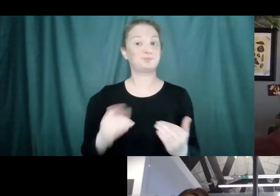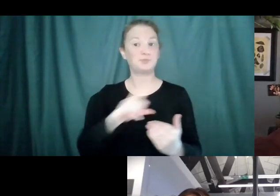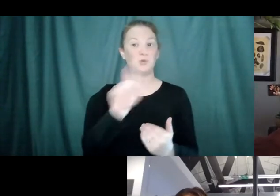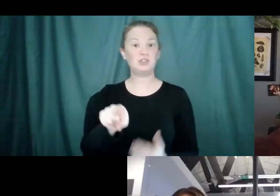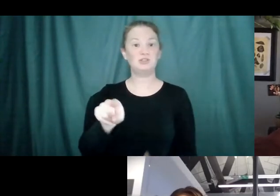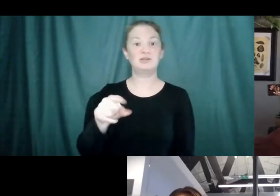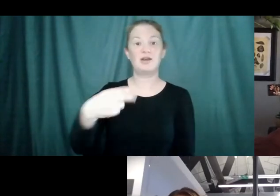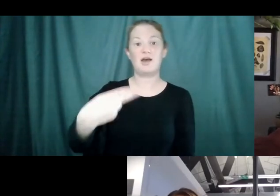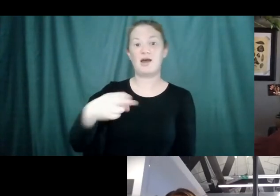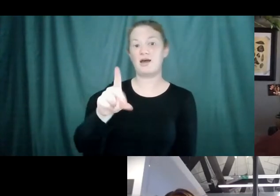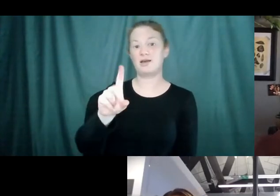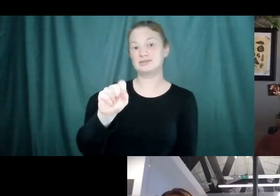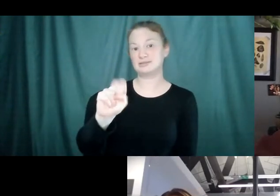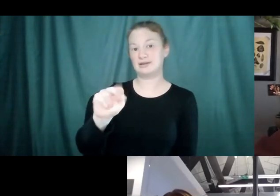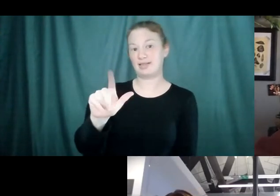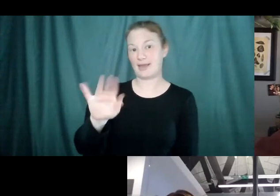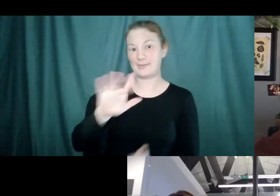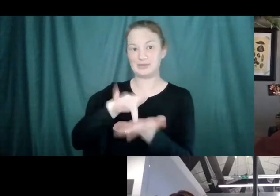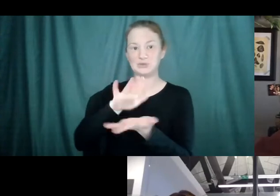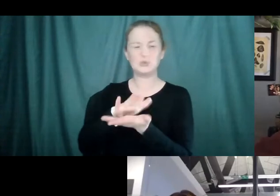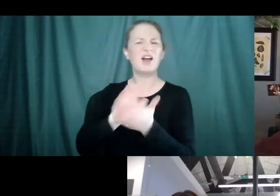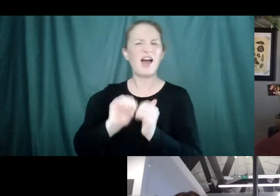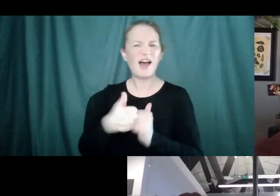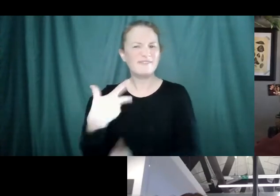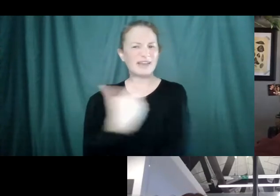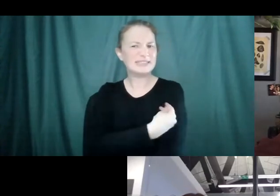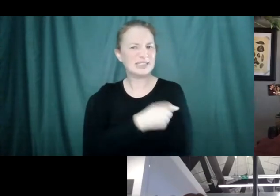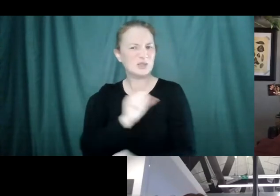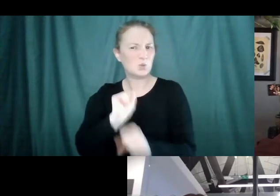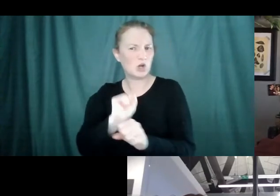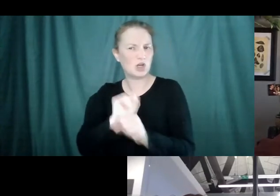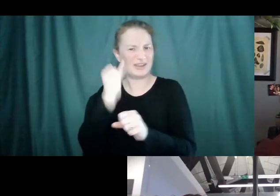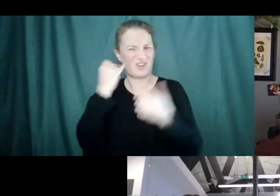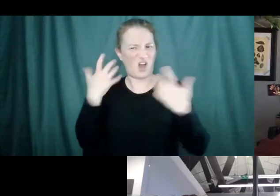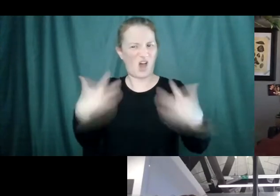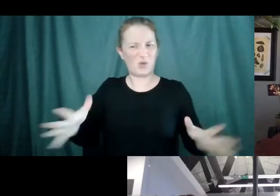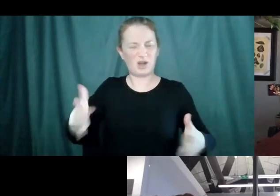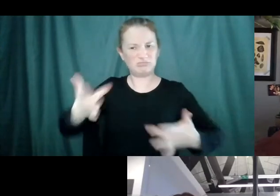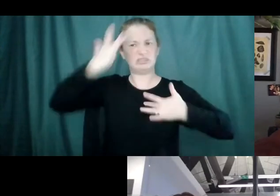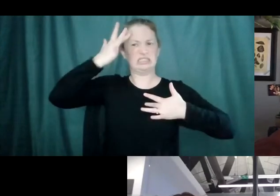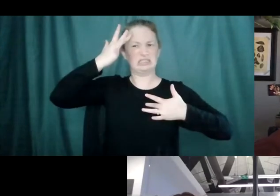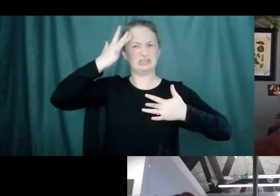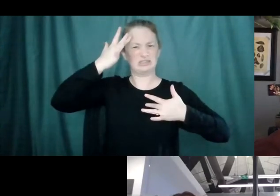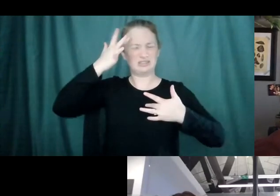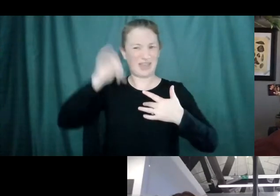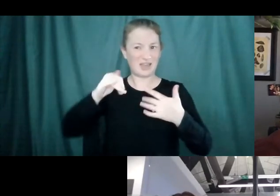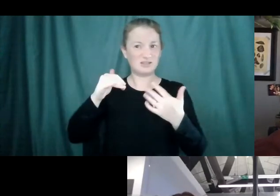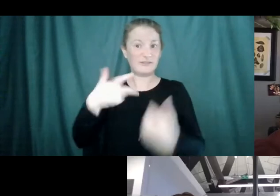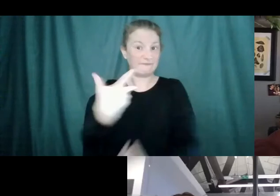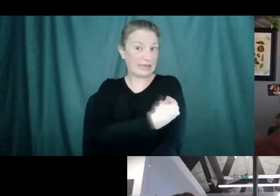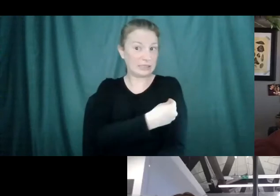Lab Middle School. How does a vaccine work when a person has already been infected with a disease? Is it more or less effective?